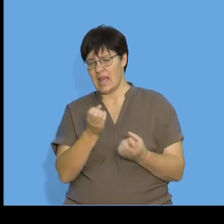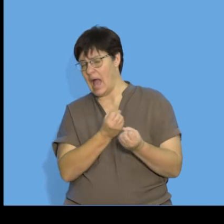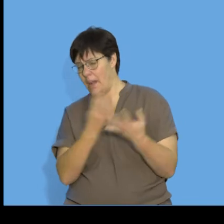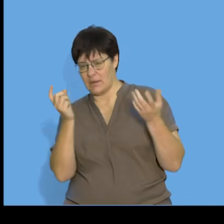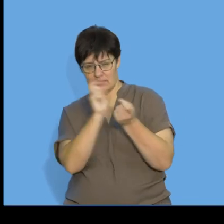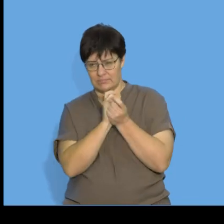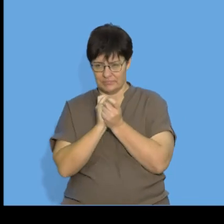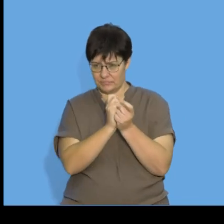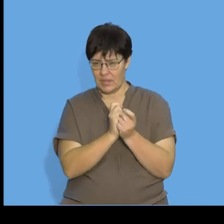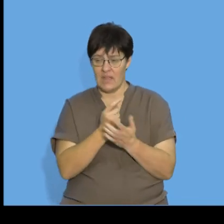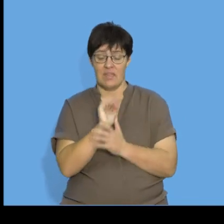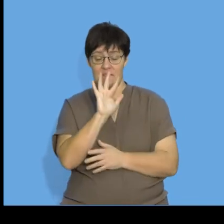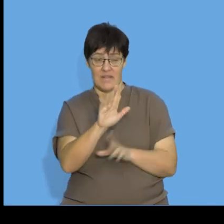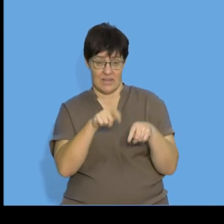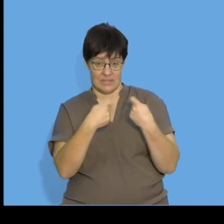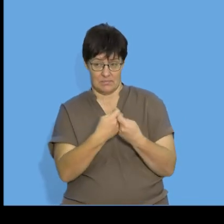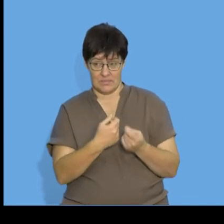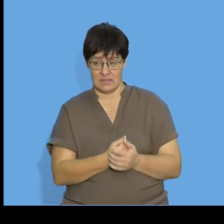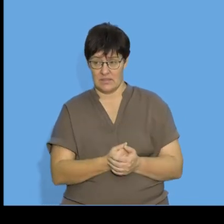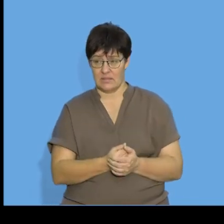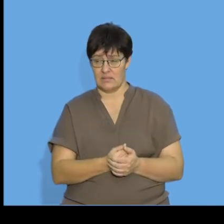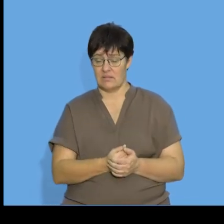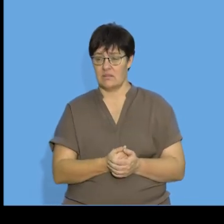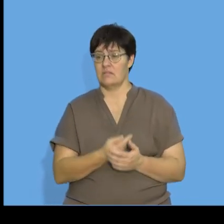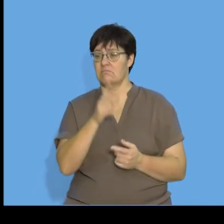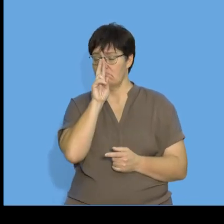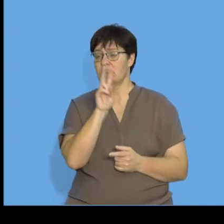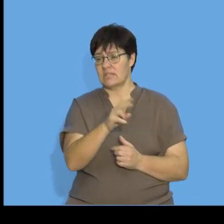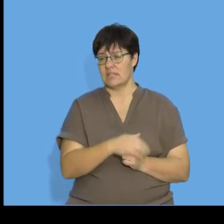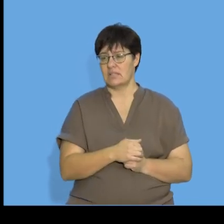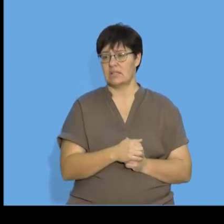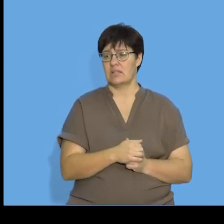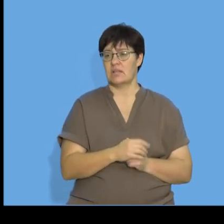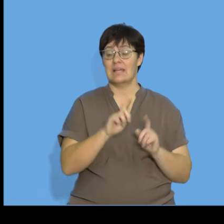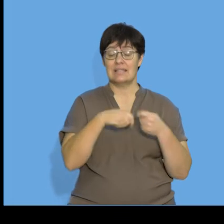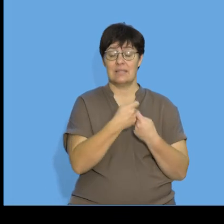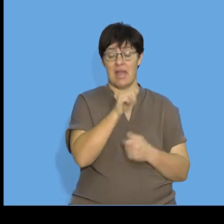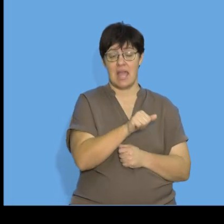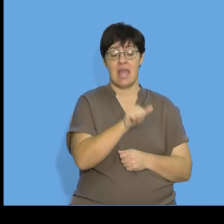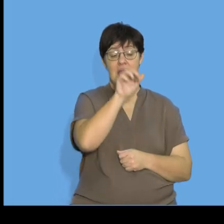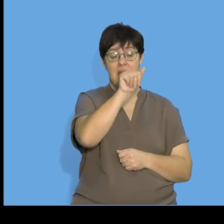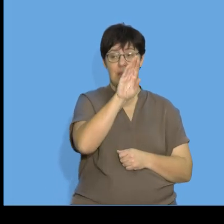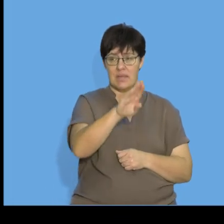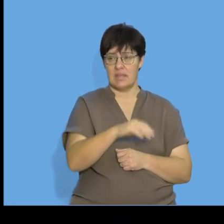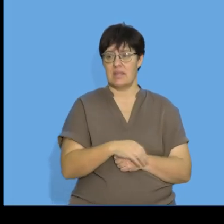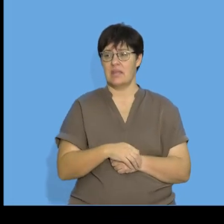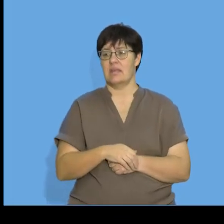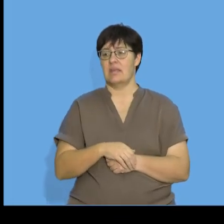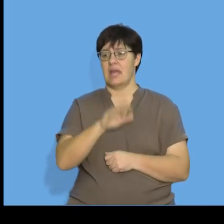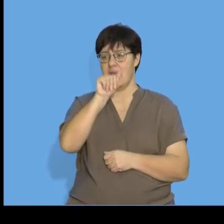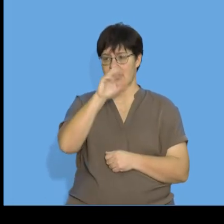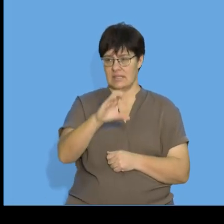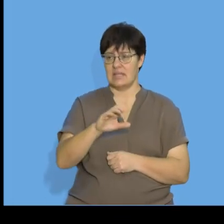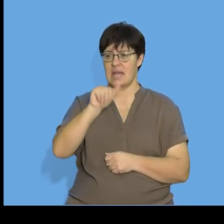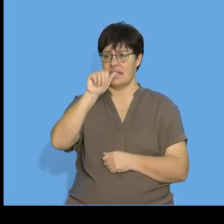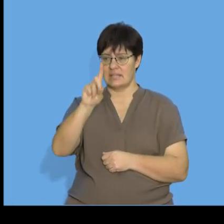we're going to see how many matches we played if there are five teams we can see that team A will C